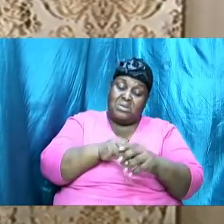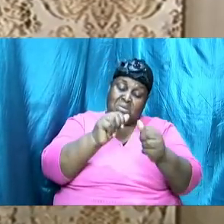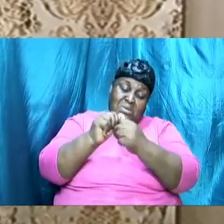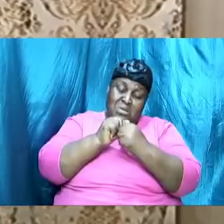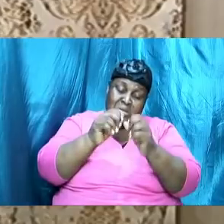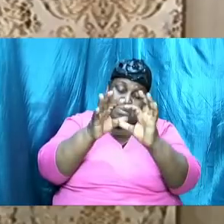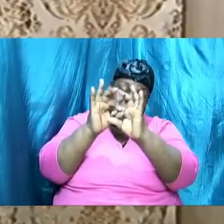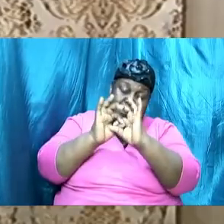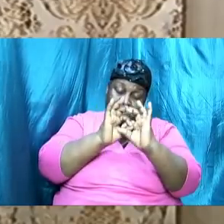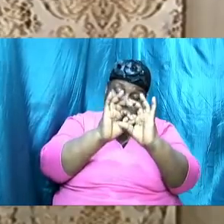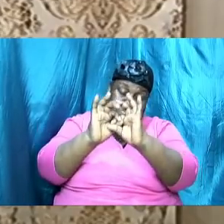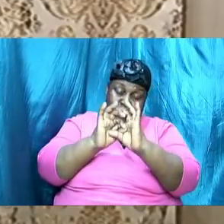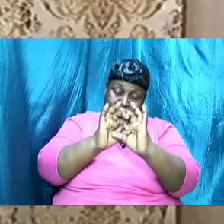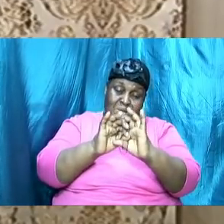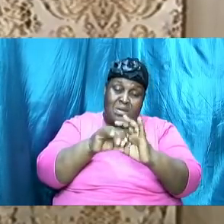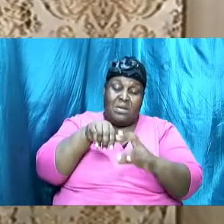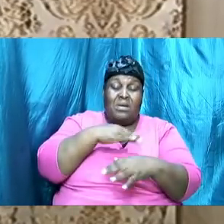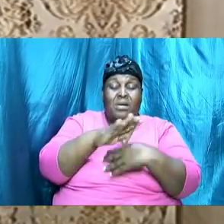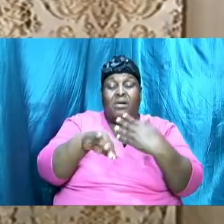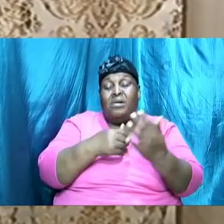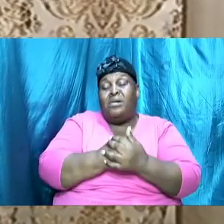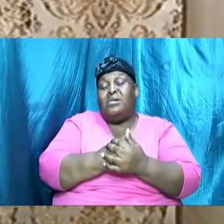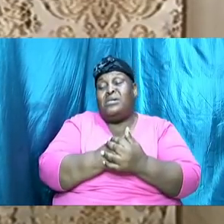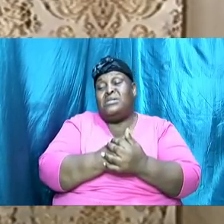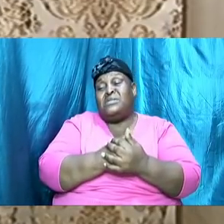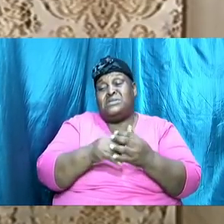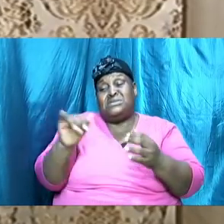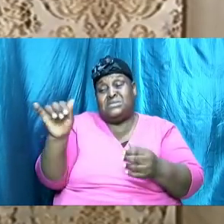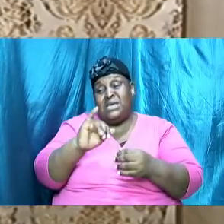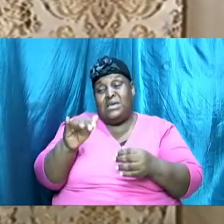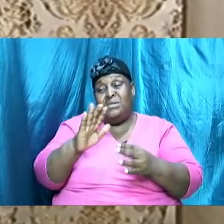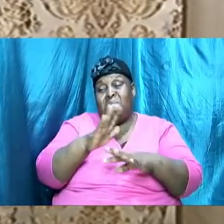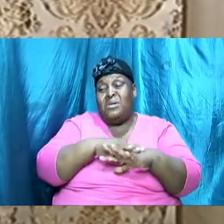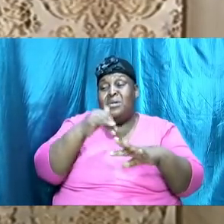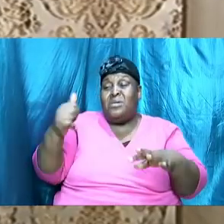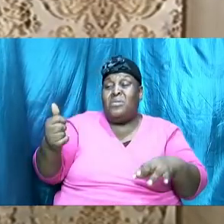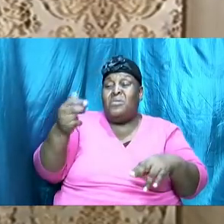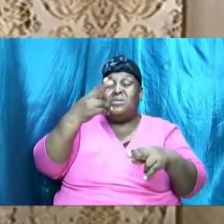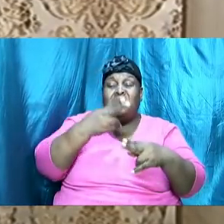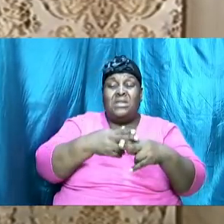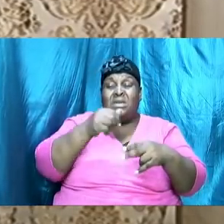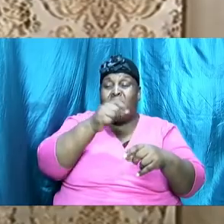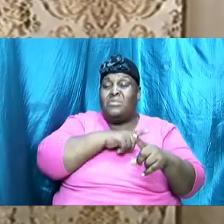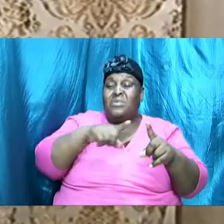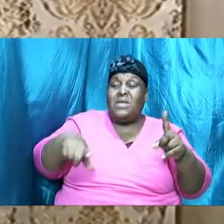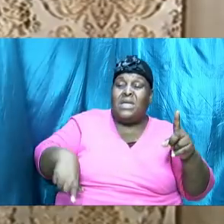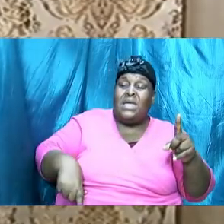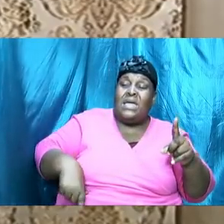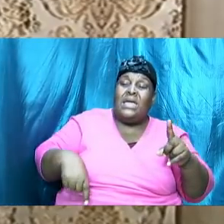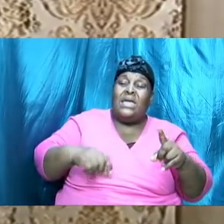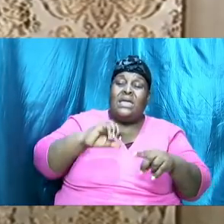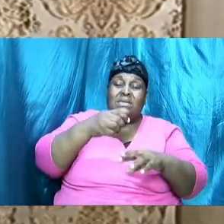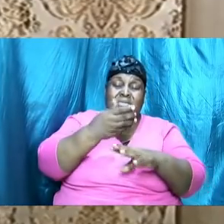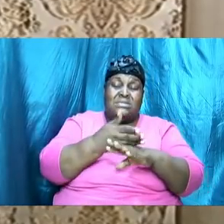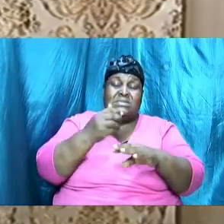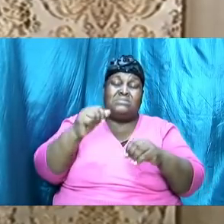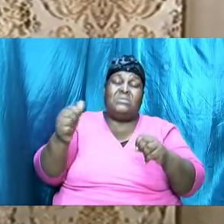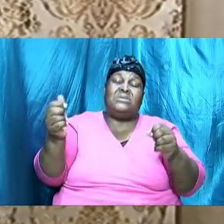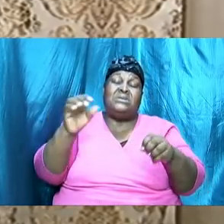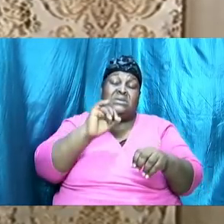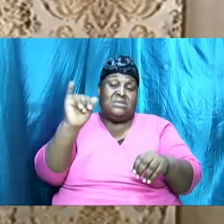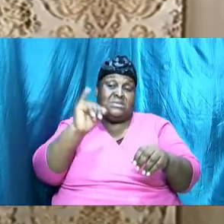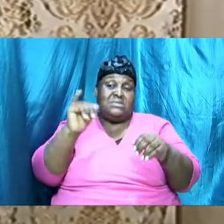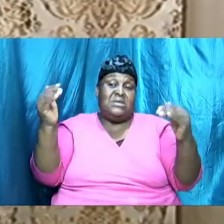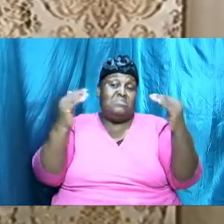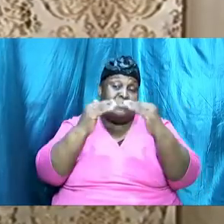united they had all things common they called upon the name of the Lord they esteemed everybody at the same level and